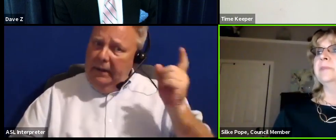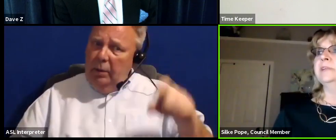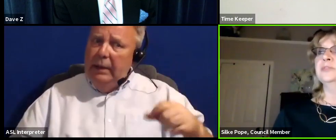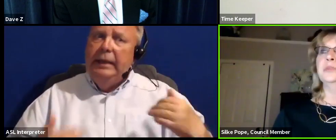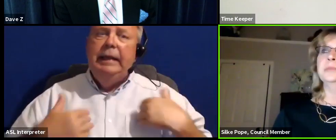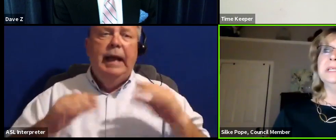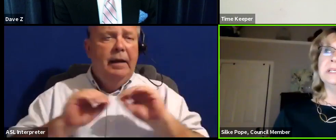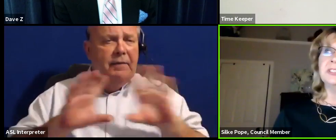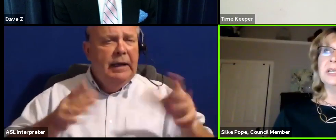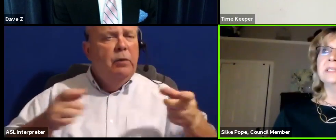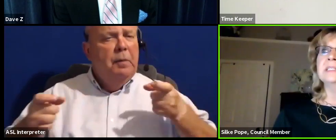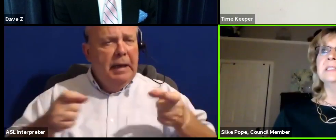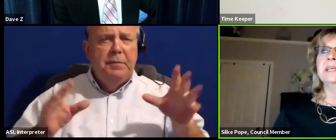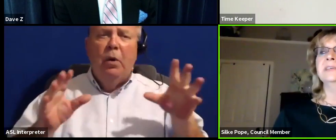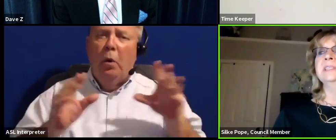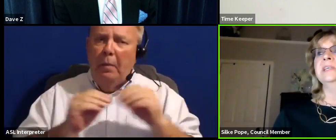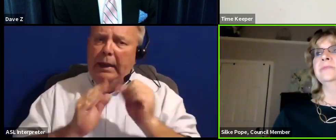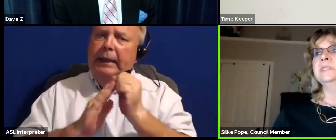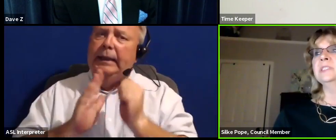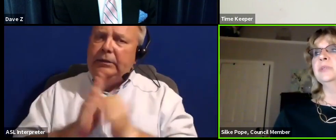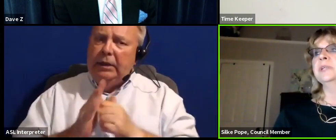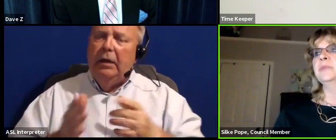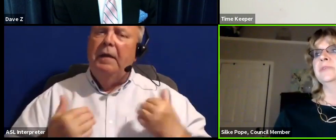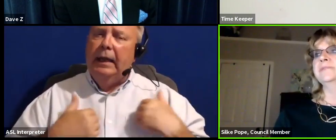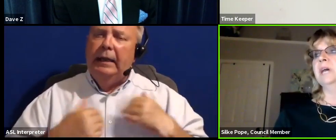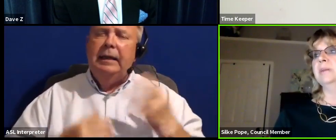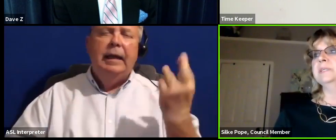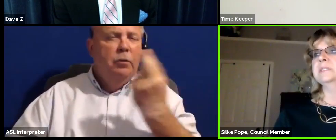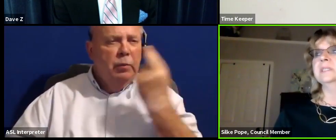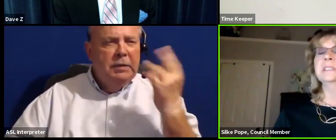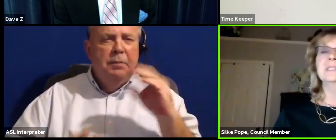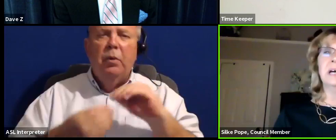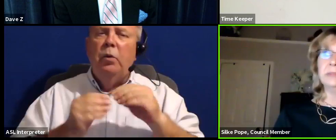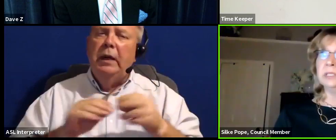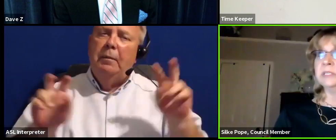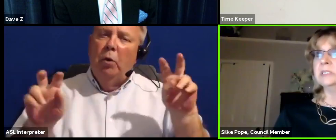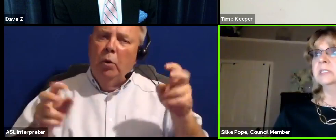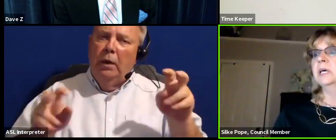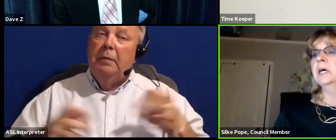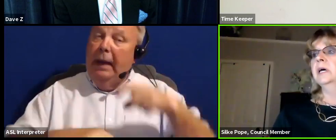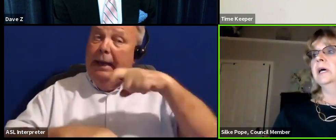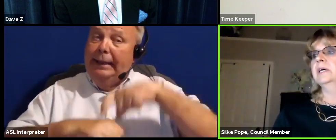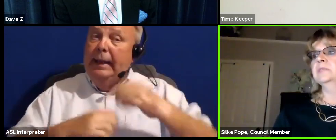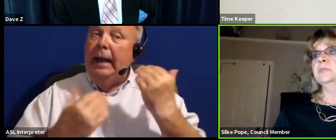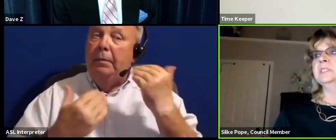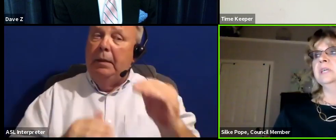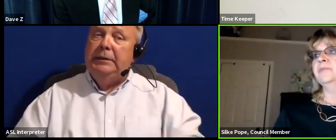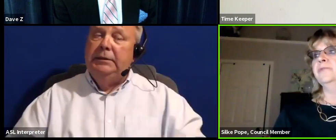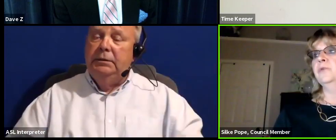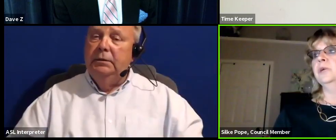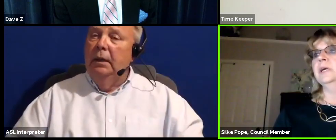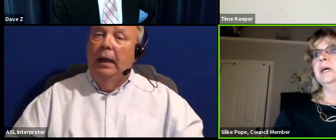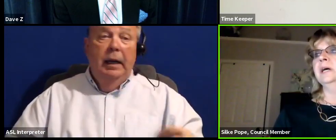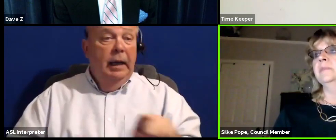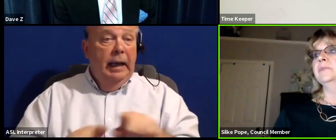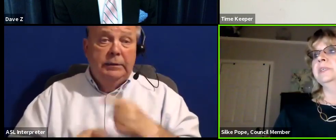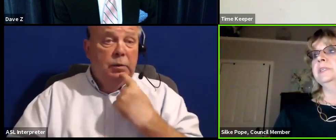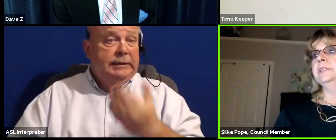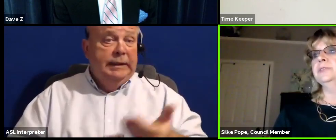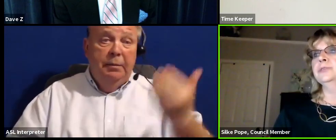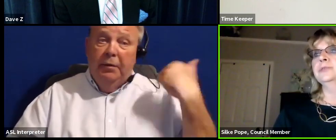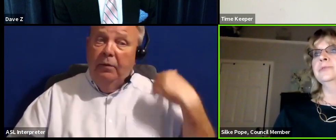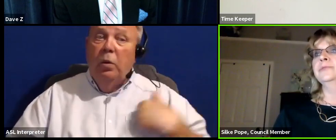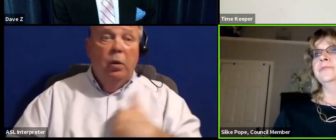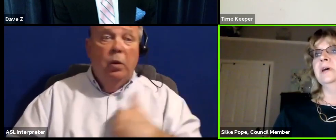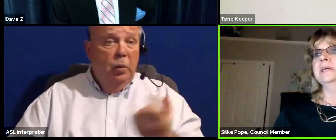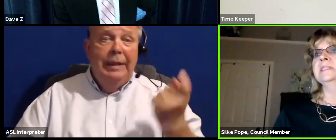clear and manageable meeting agendas that contain a reasonable number of topics and time limits. As it was said before, we